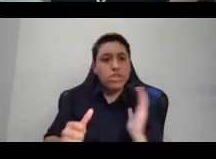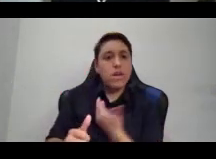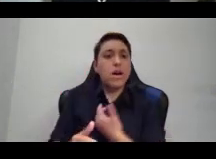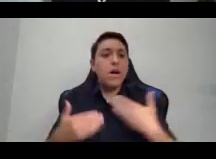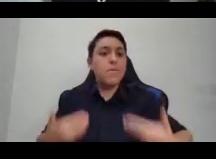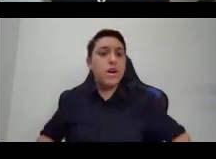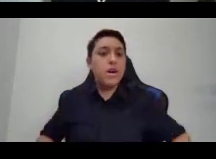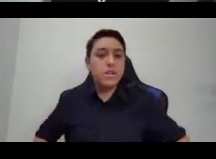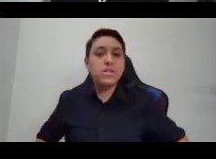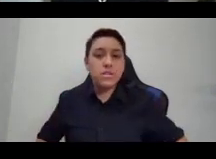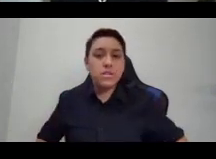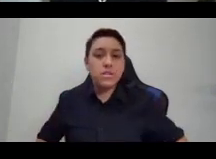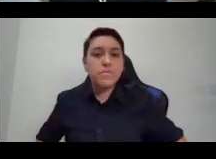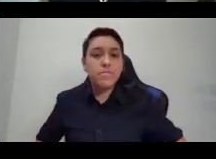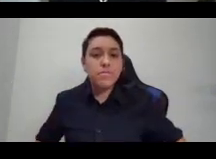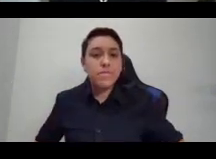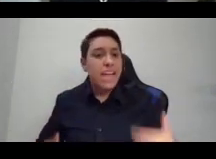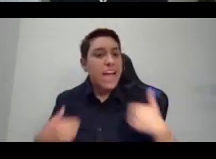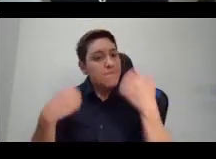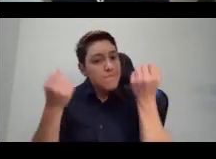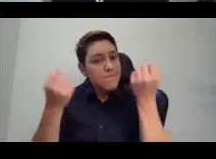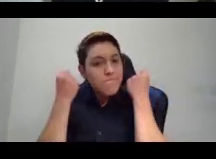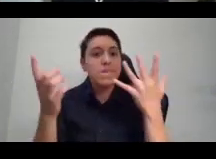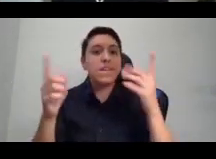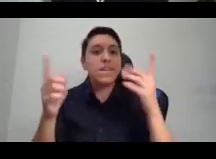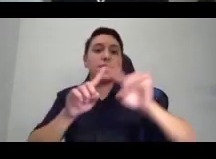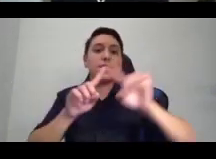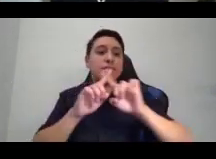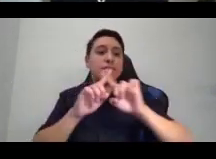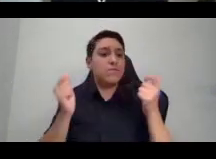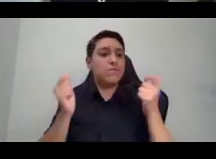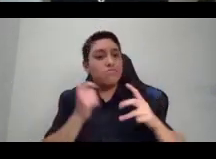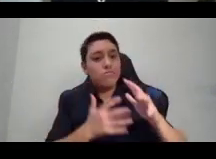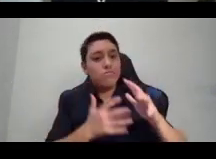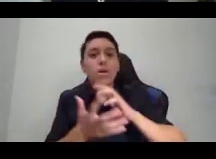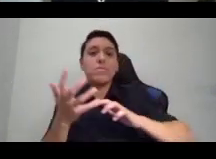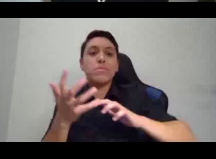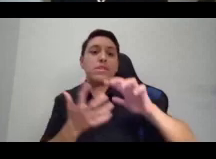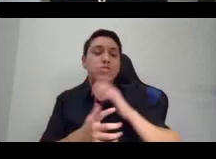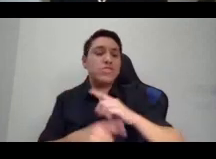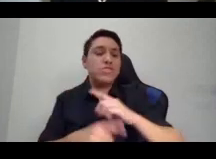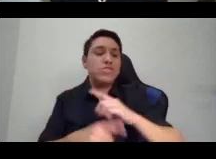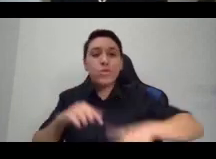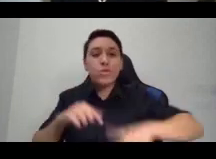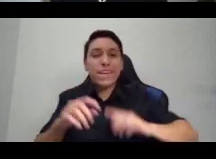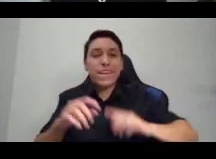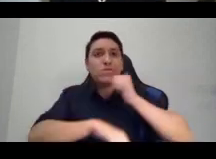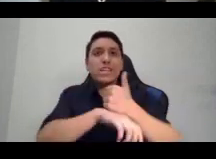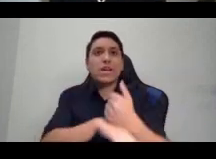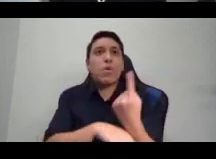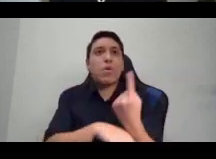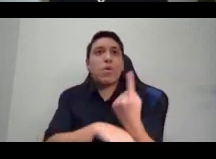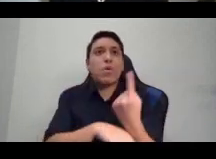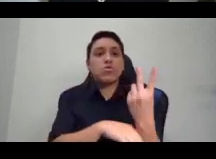different combinations that cannot be reduced to one of two for our entire lives.